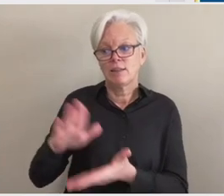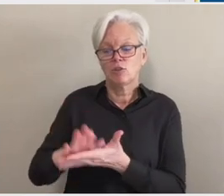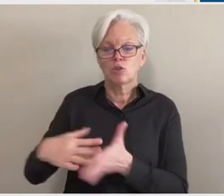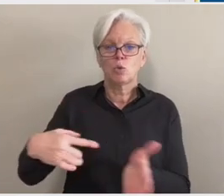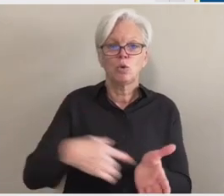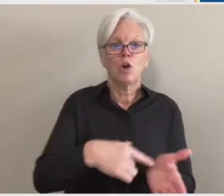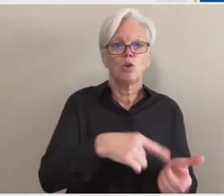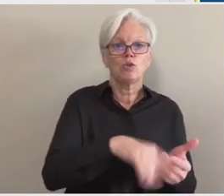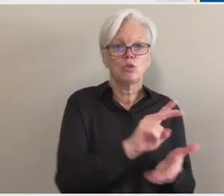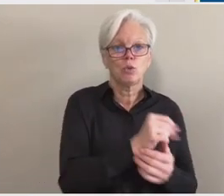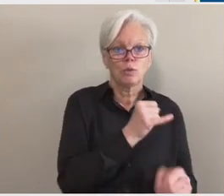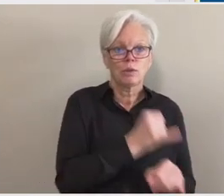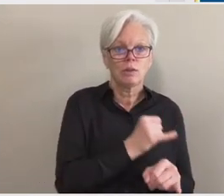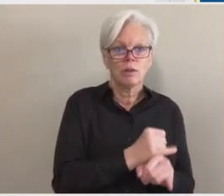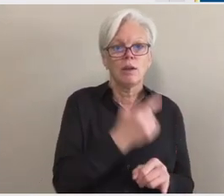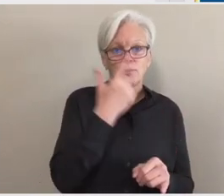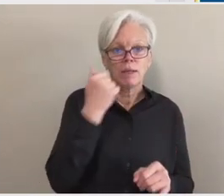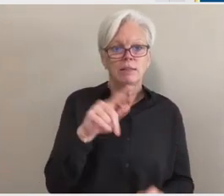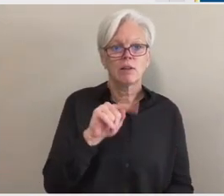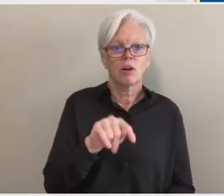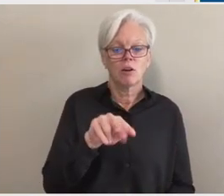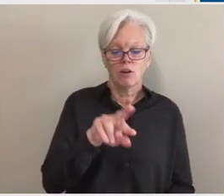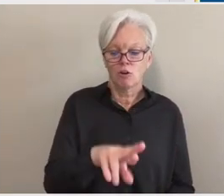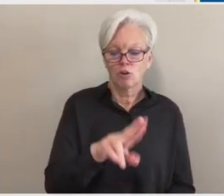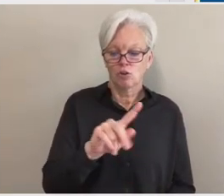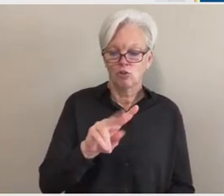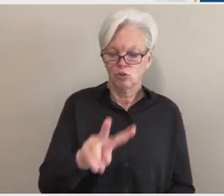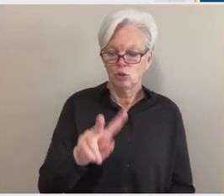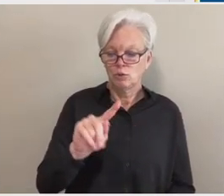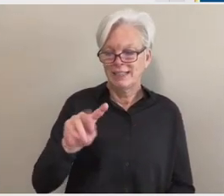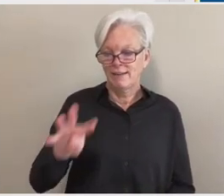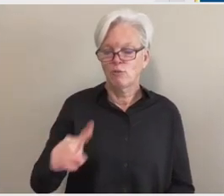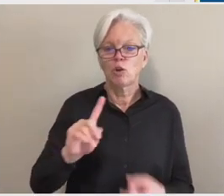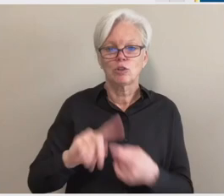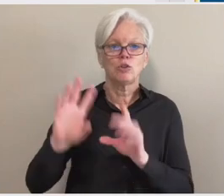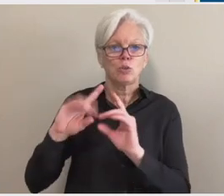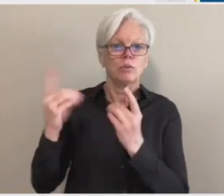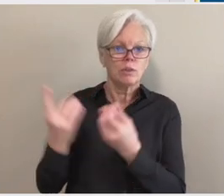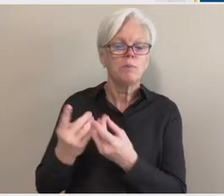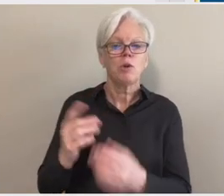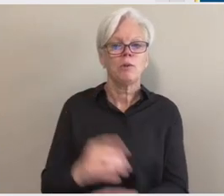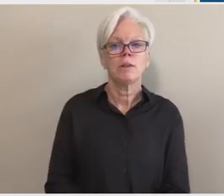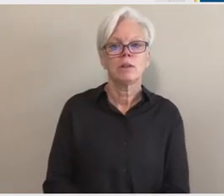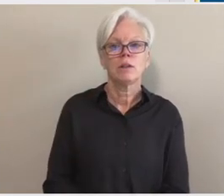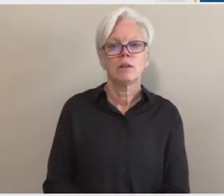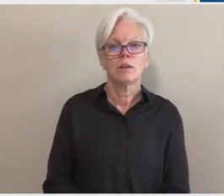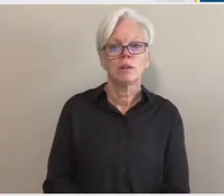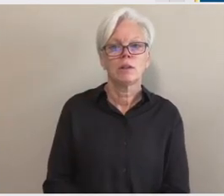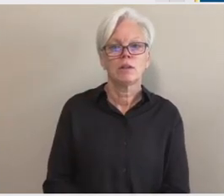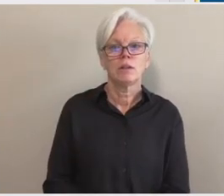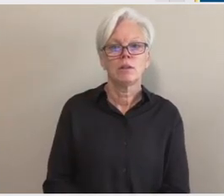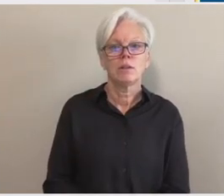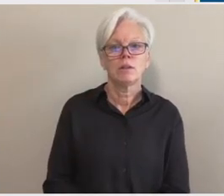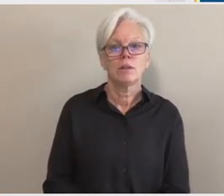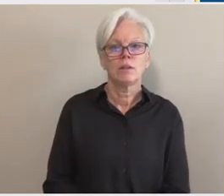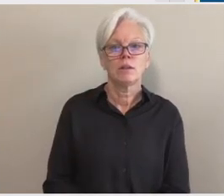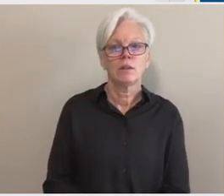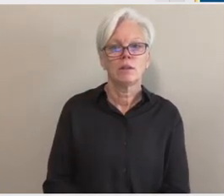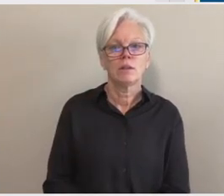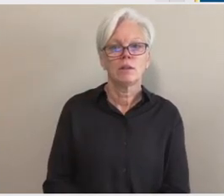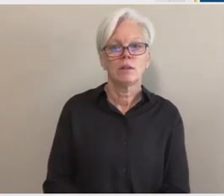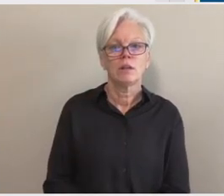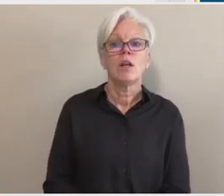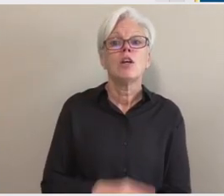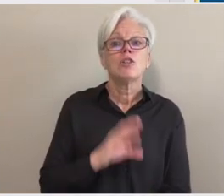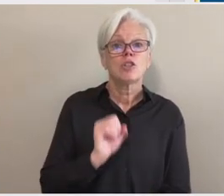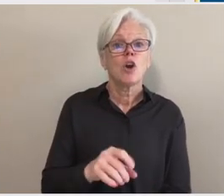to the return of Title IV funds to the department. Now, the last thing I want to say about this item is that this is intended to be entirely